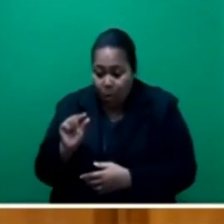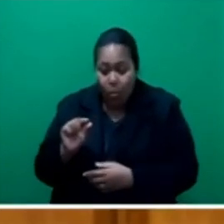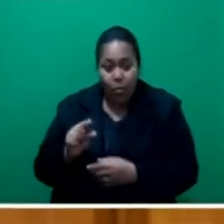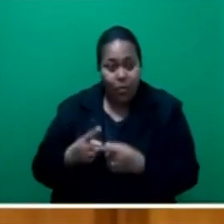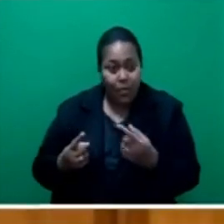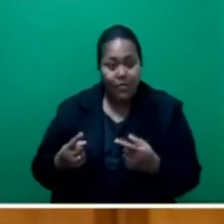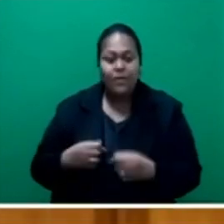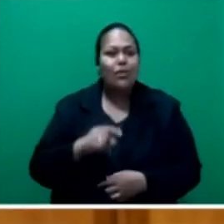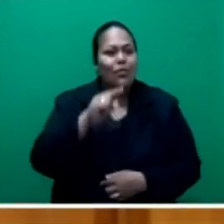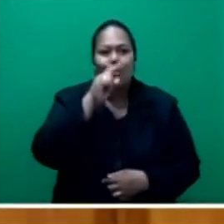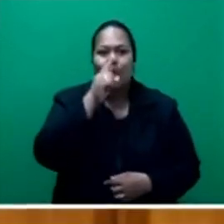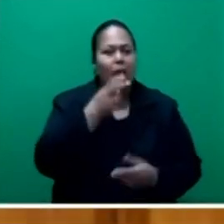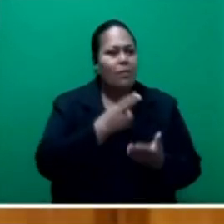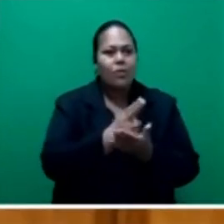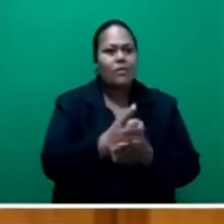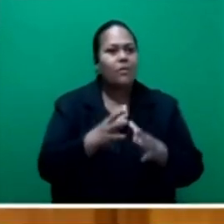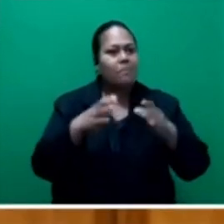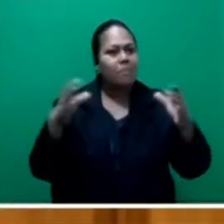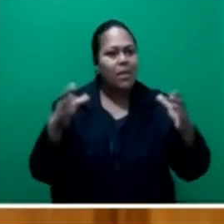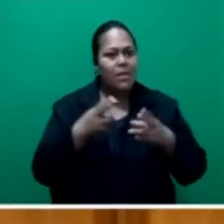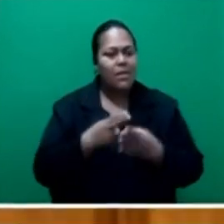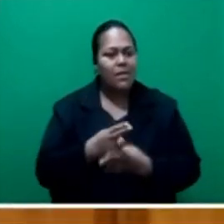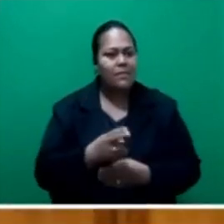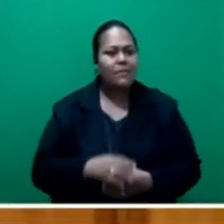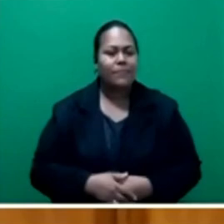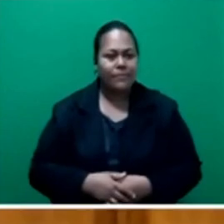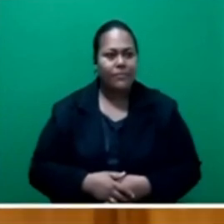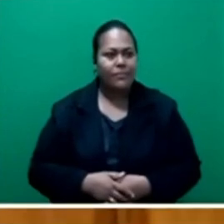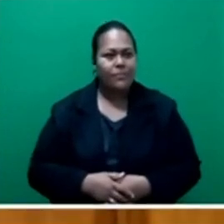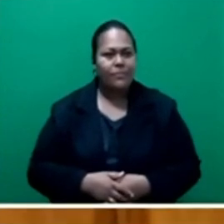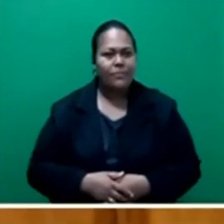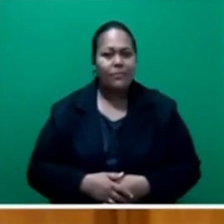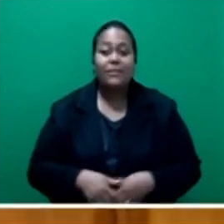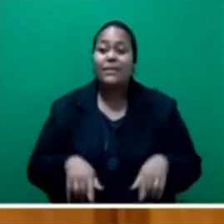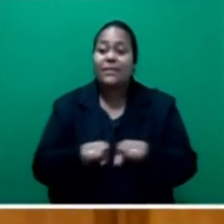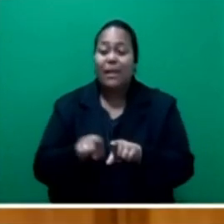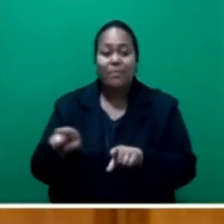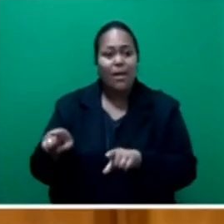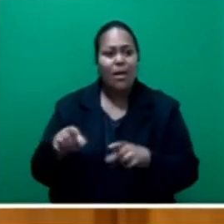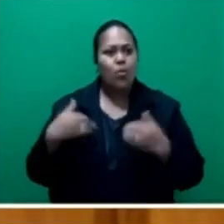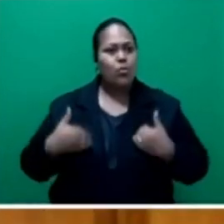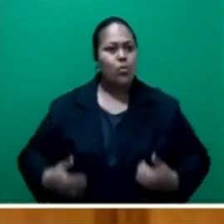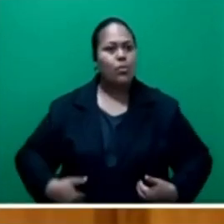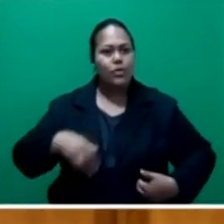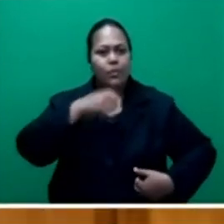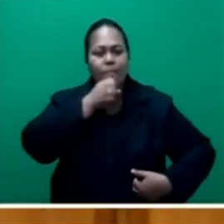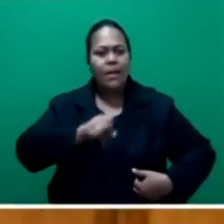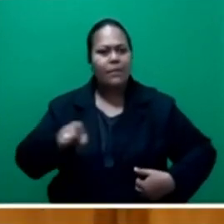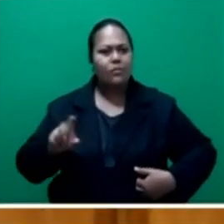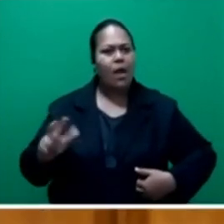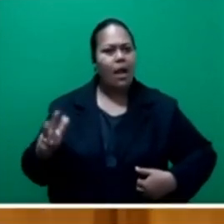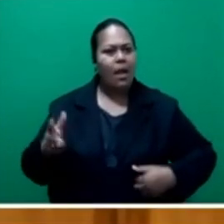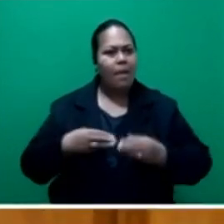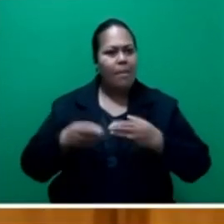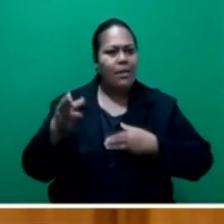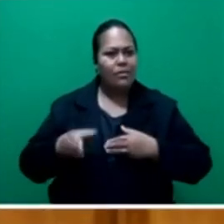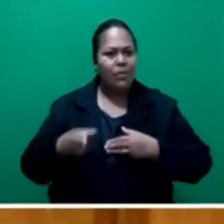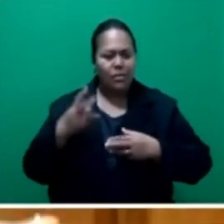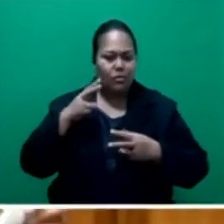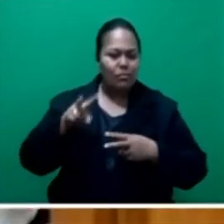dishonest in much. And this is in regard to a wealthy man who hired a manager to oversee his business.